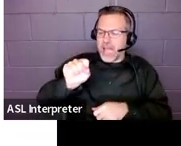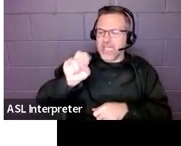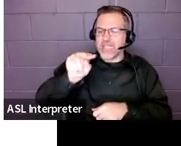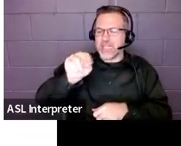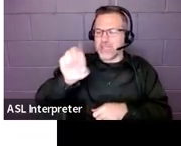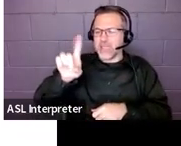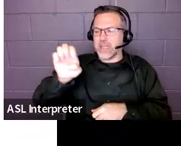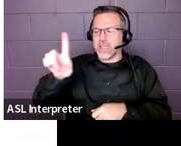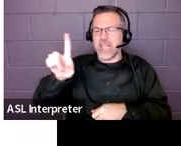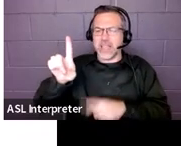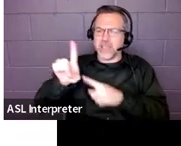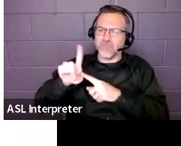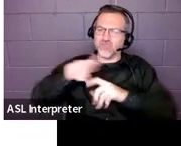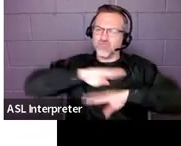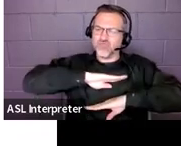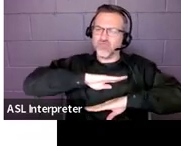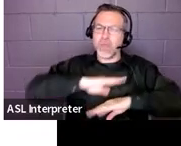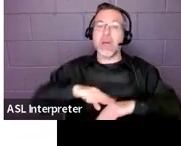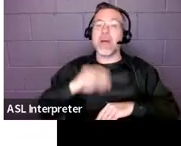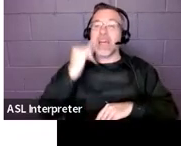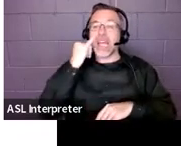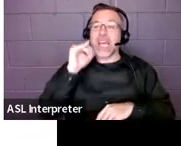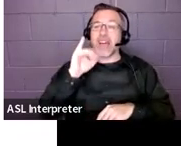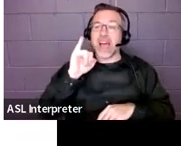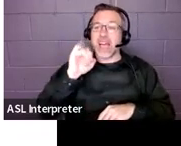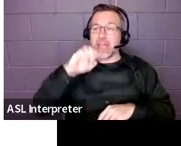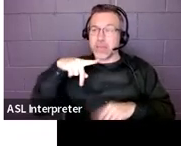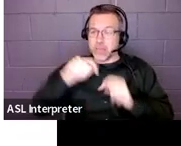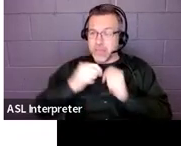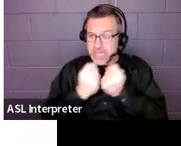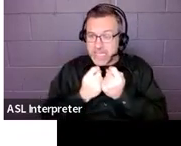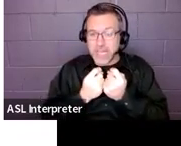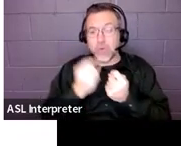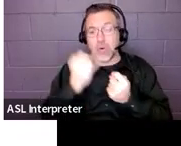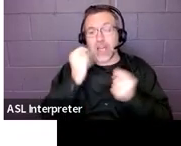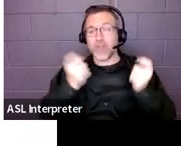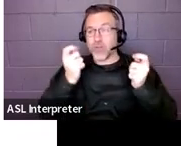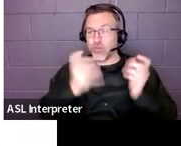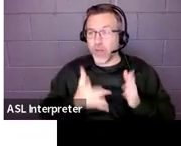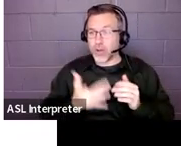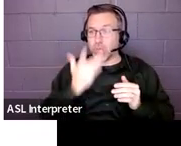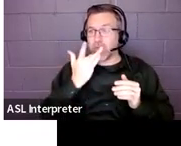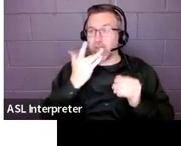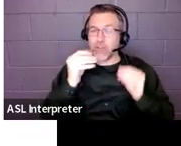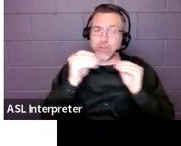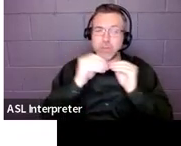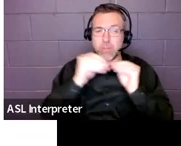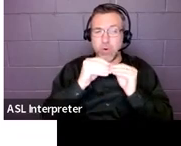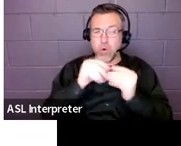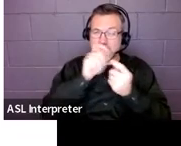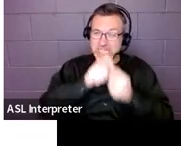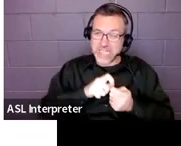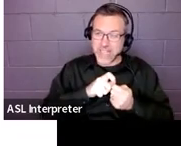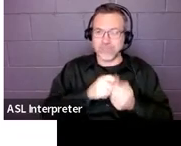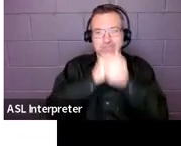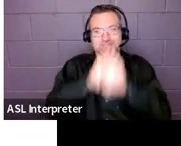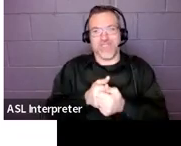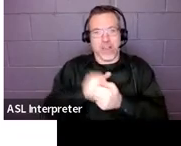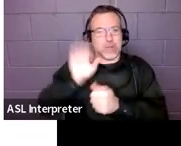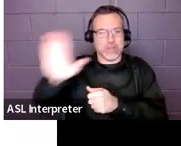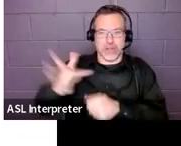But if your IEP team or your director would like you to be more detailed, then please, please do what they would like you to do.